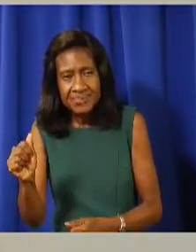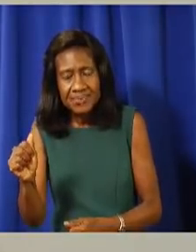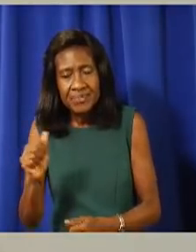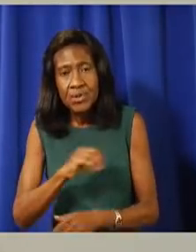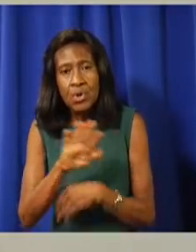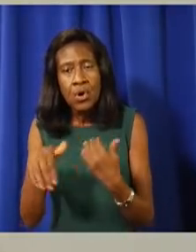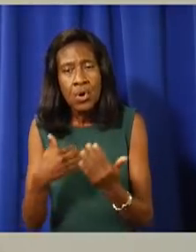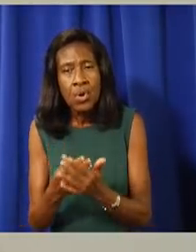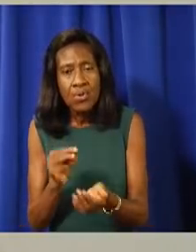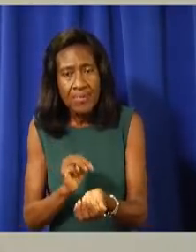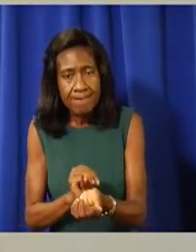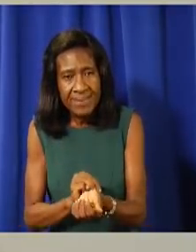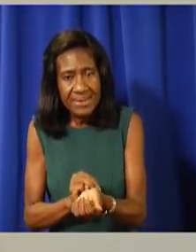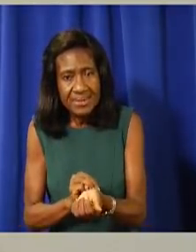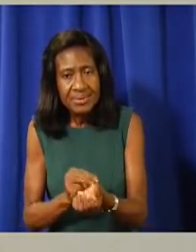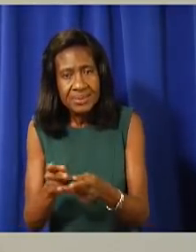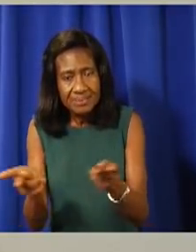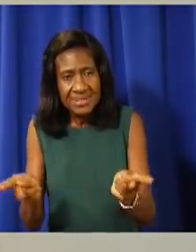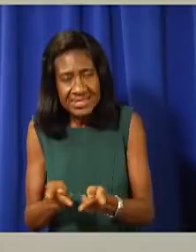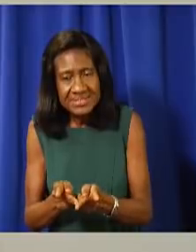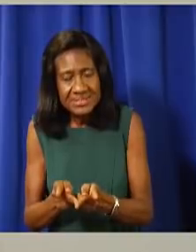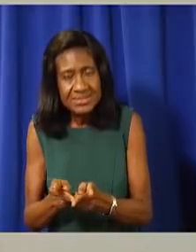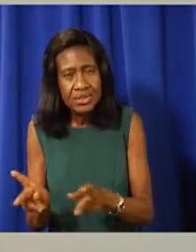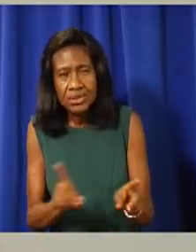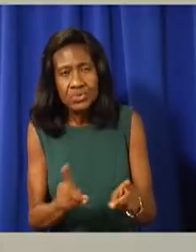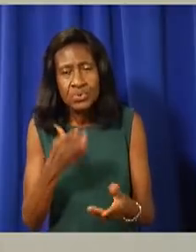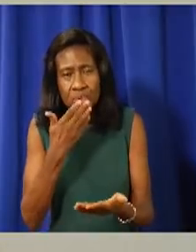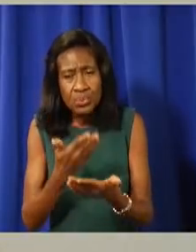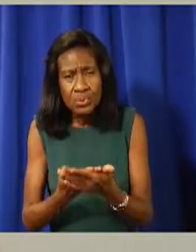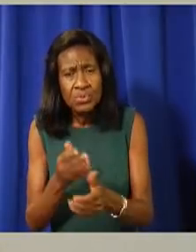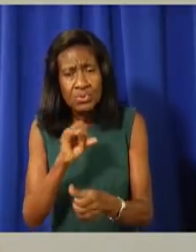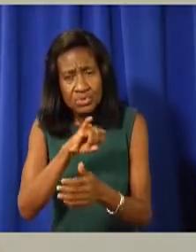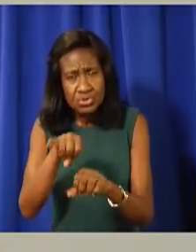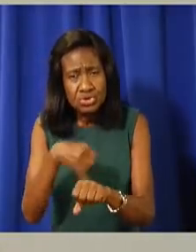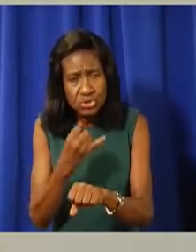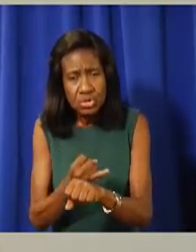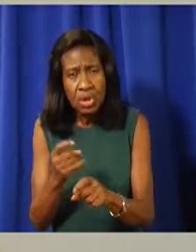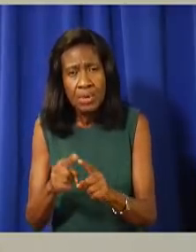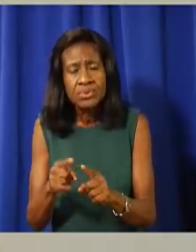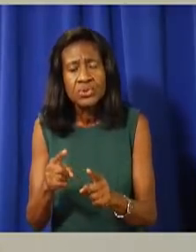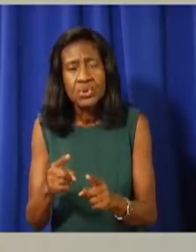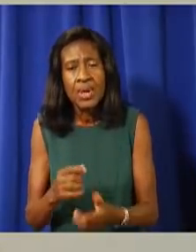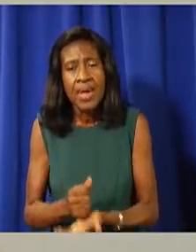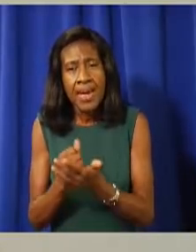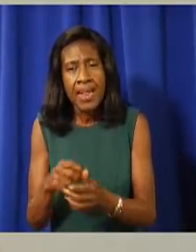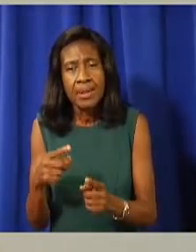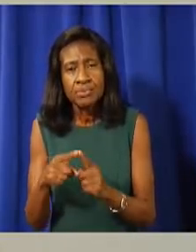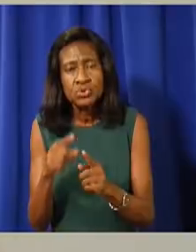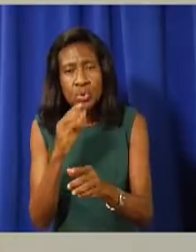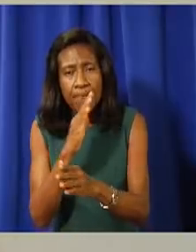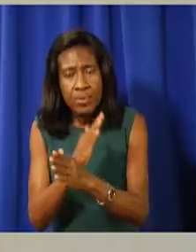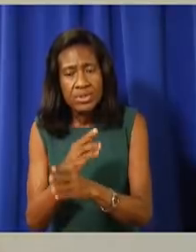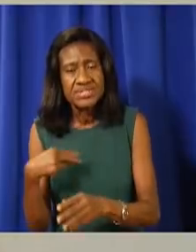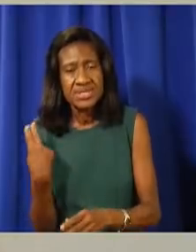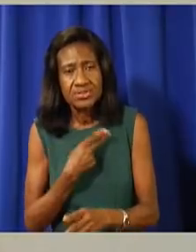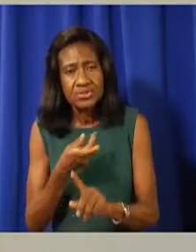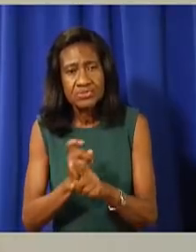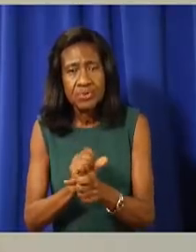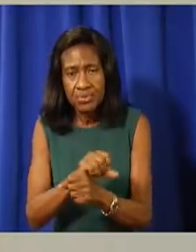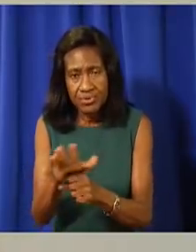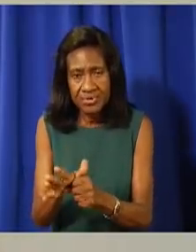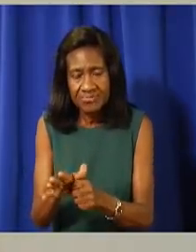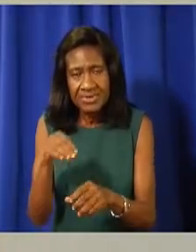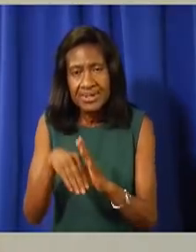done a stellar job of helping to protect us from COVID-19, and that goes back as far as March of 2020.